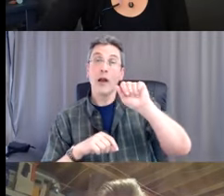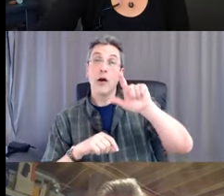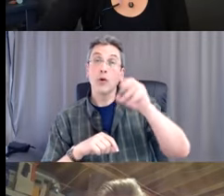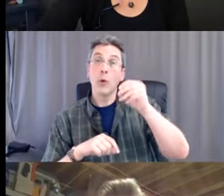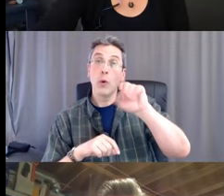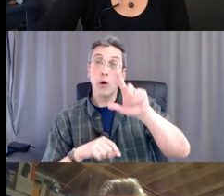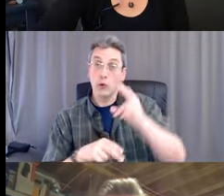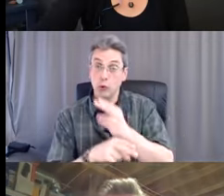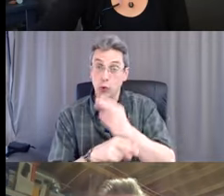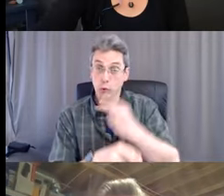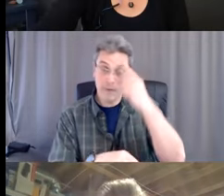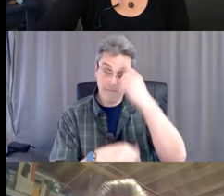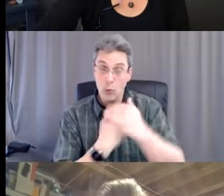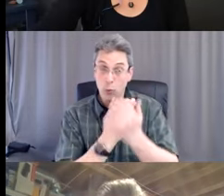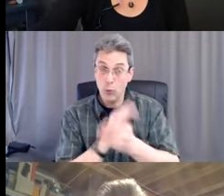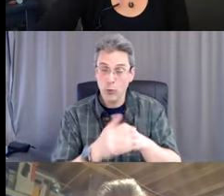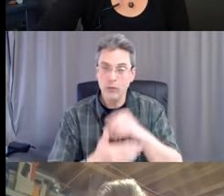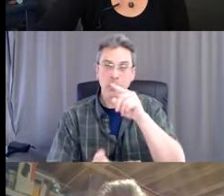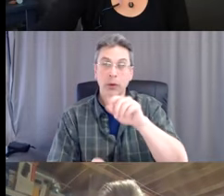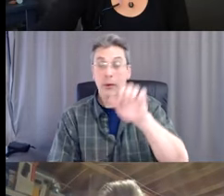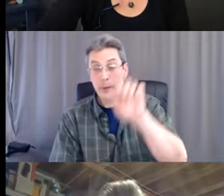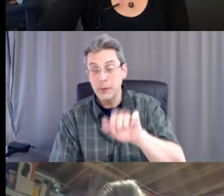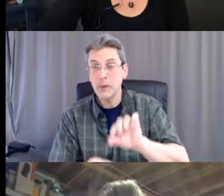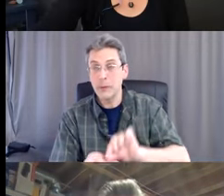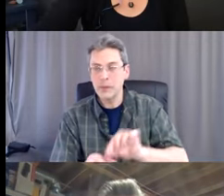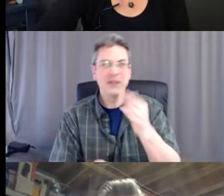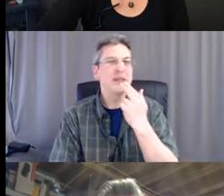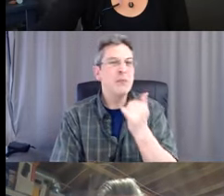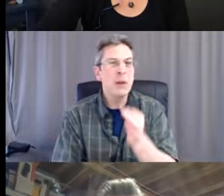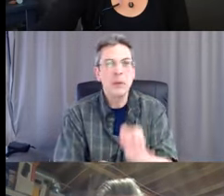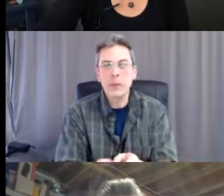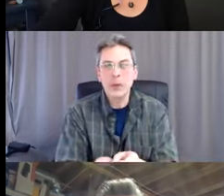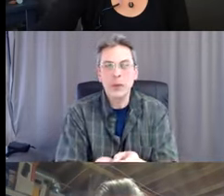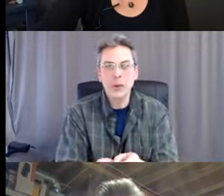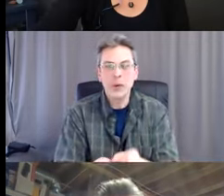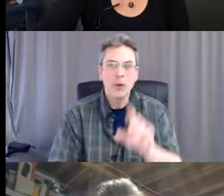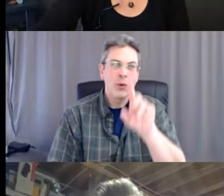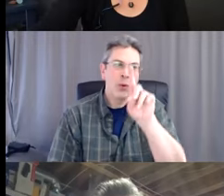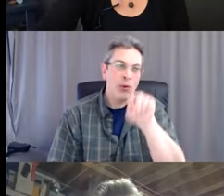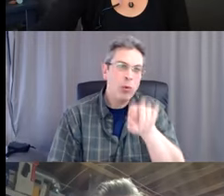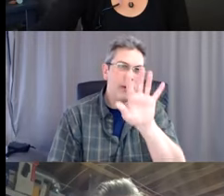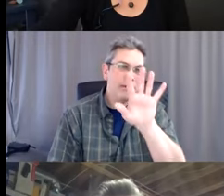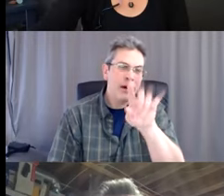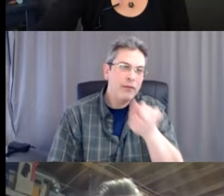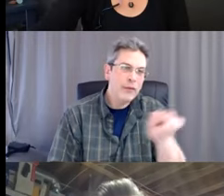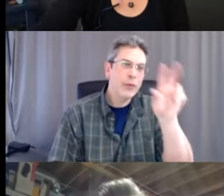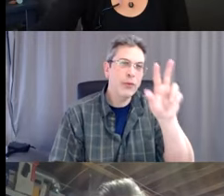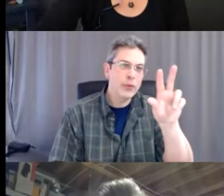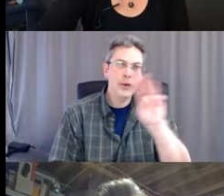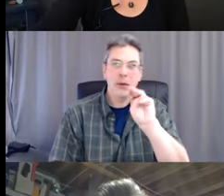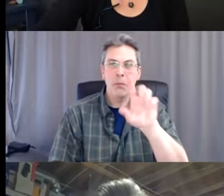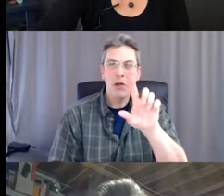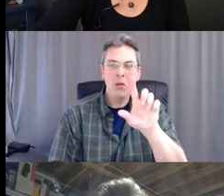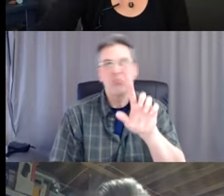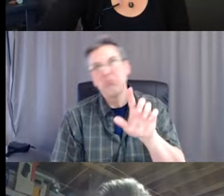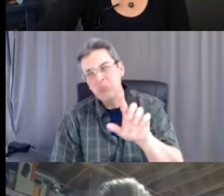you want to apply a small amount. So 1.5 to 3 mils. So a teaspoon to